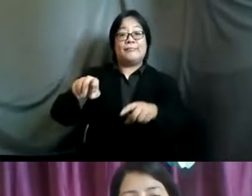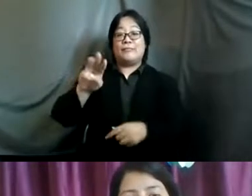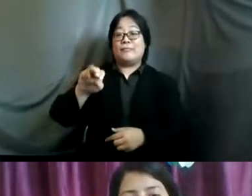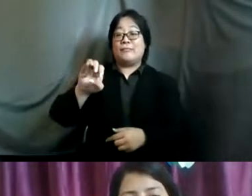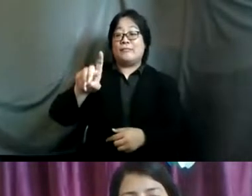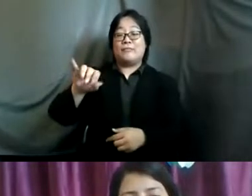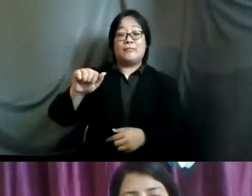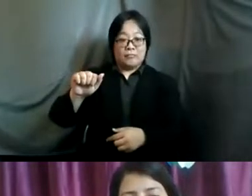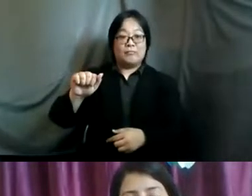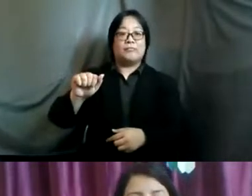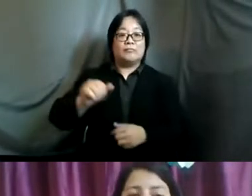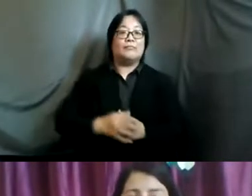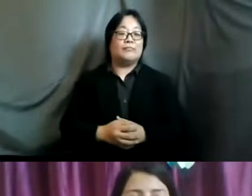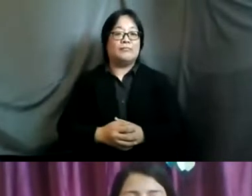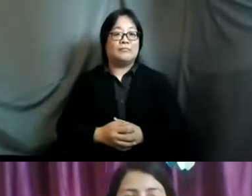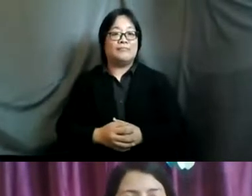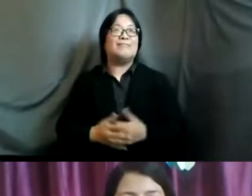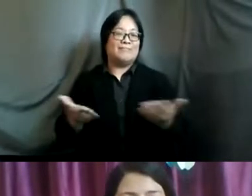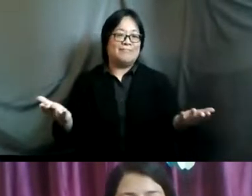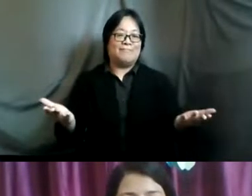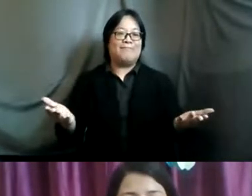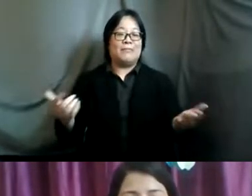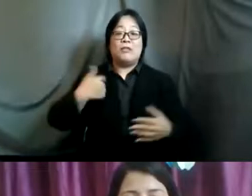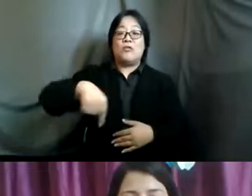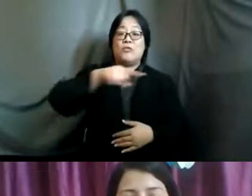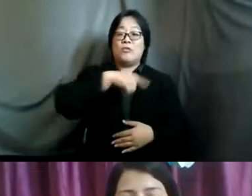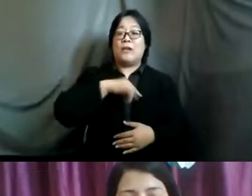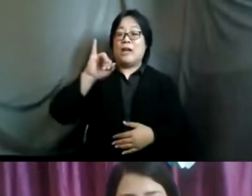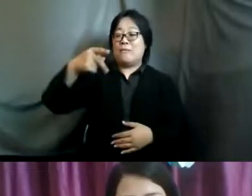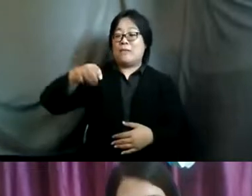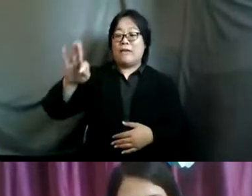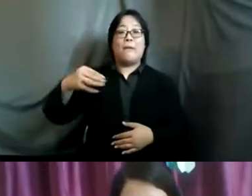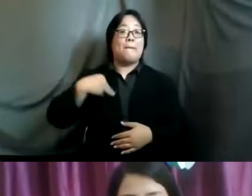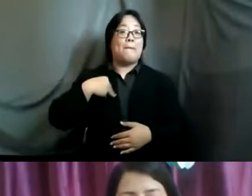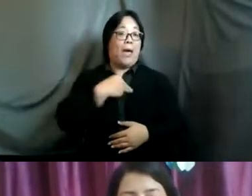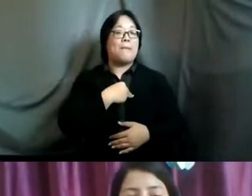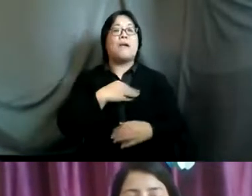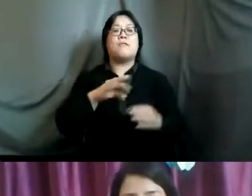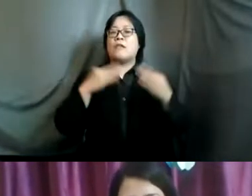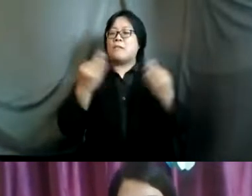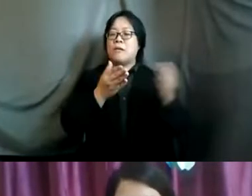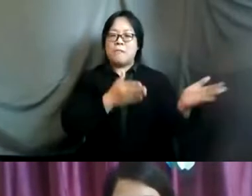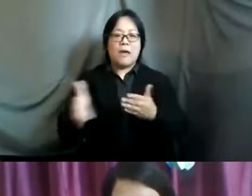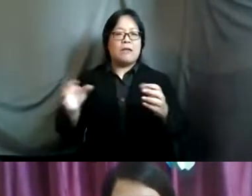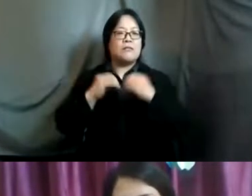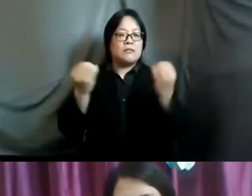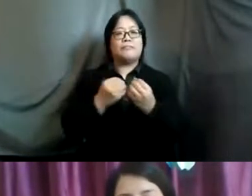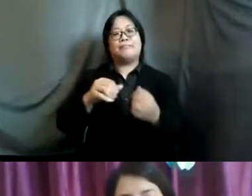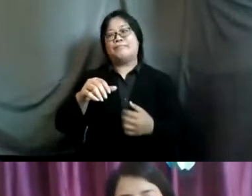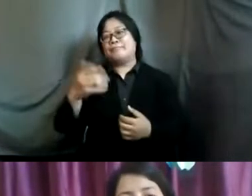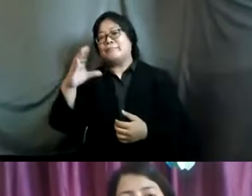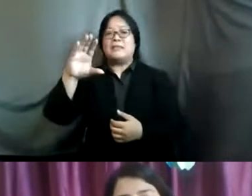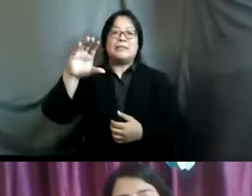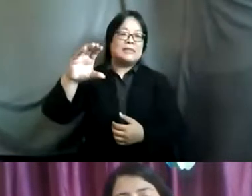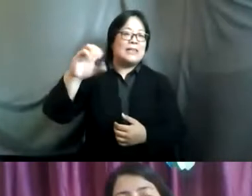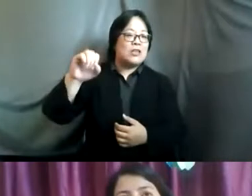so um yeah so we as an ippf member we as a family planning association and other civil society organization